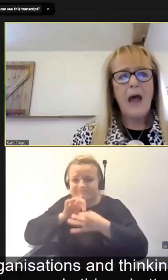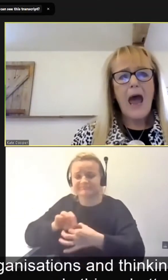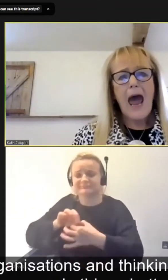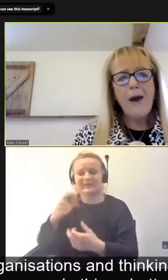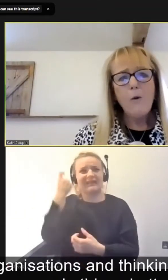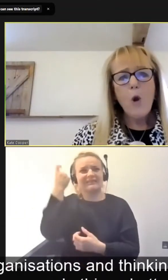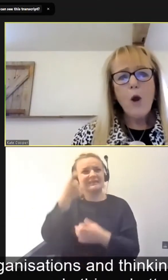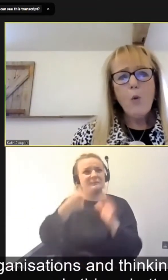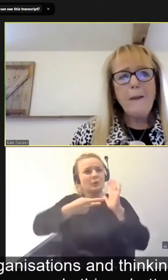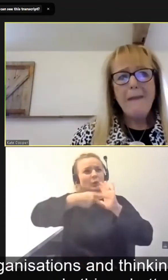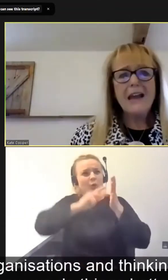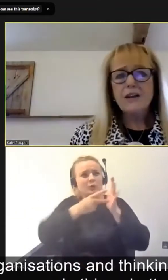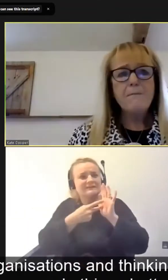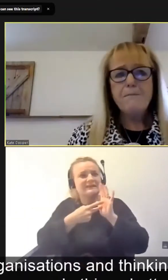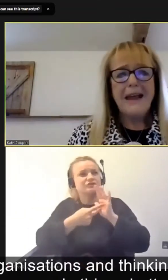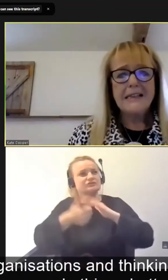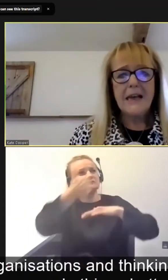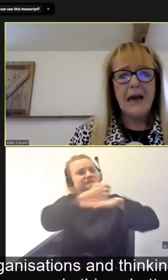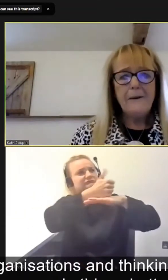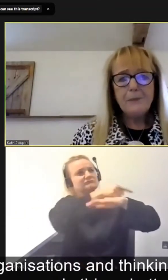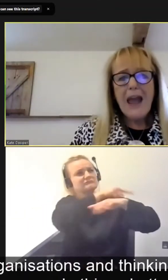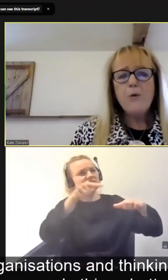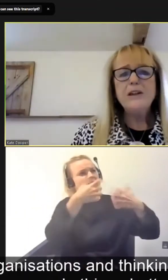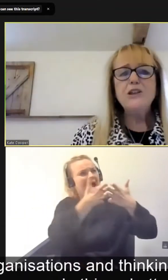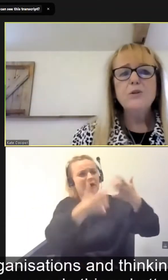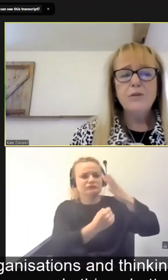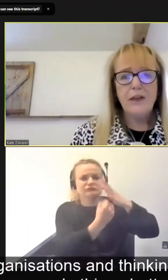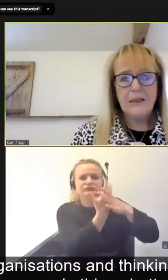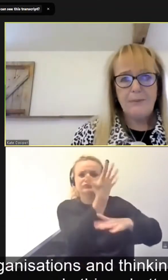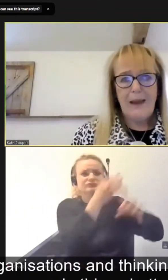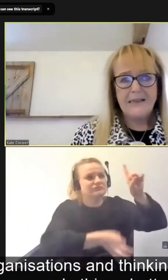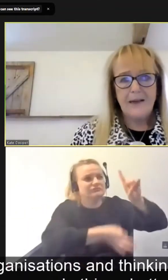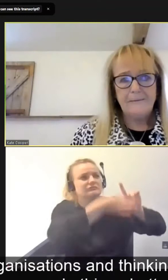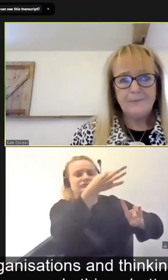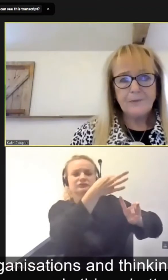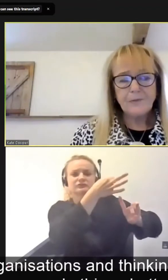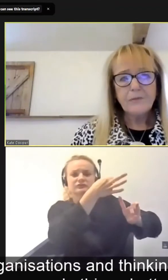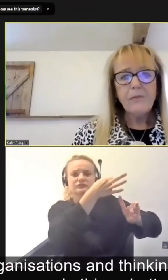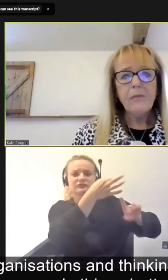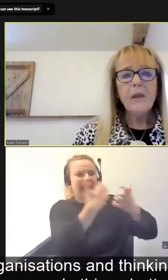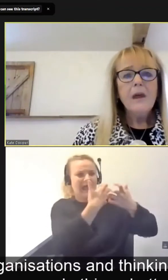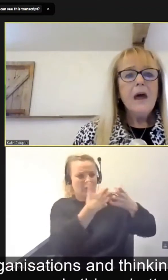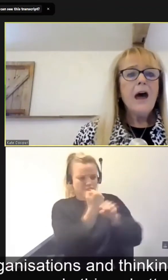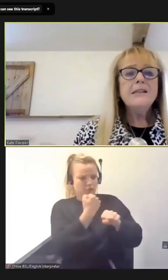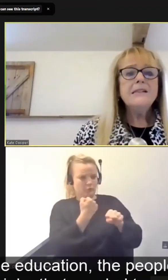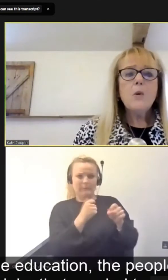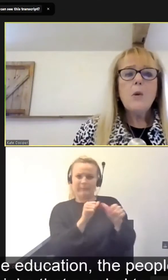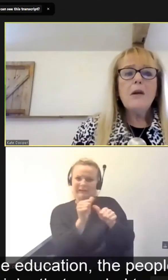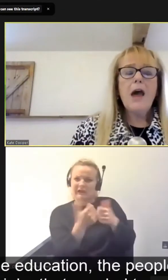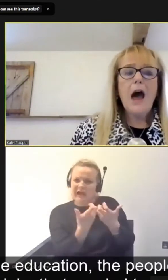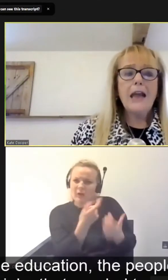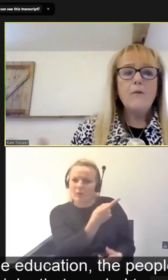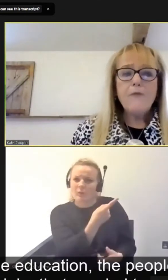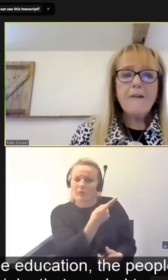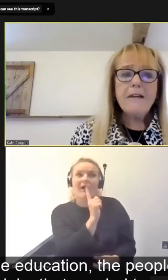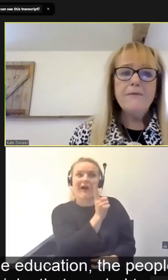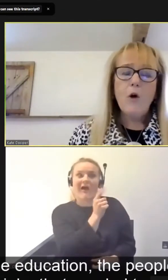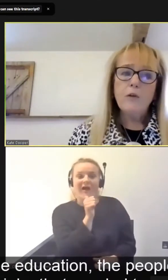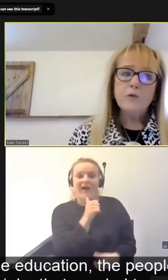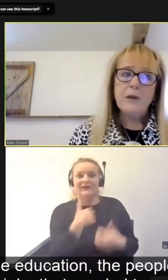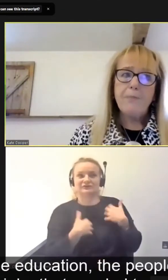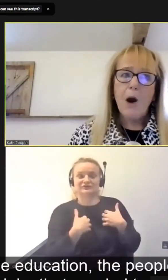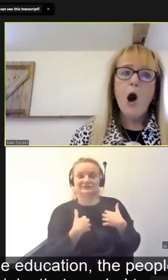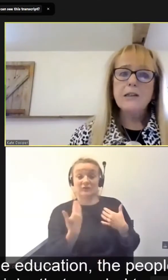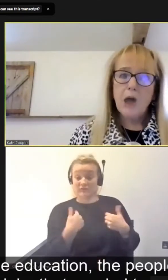about how we make them better, how we do things better. And so I got very